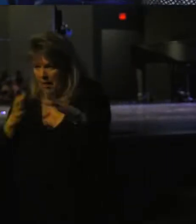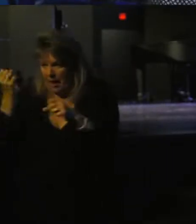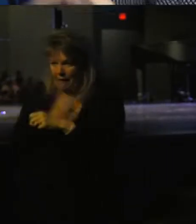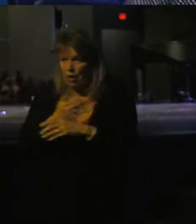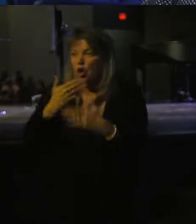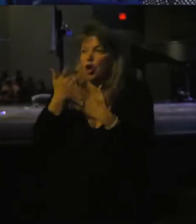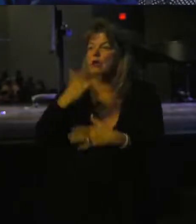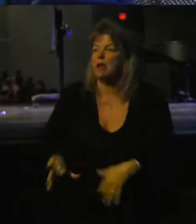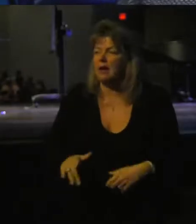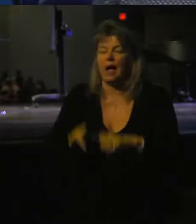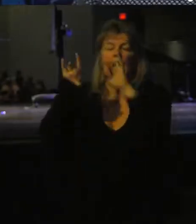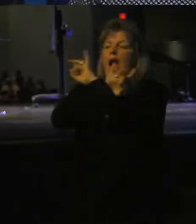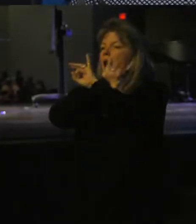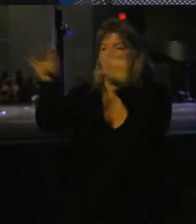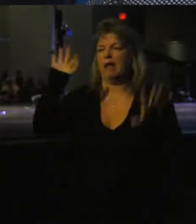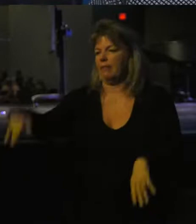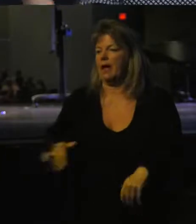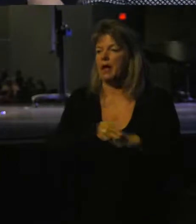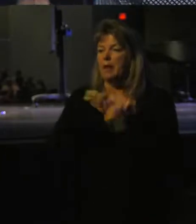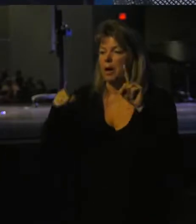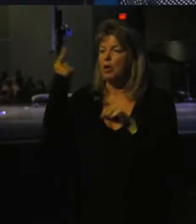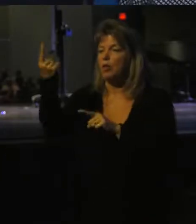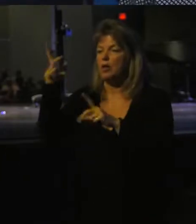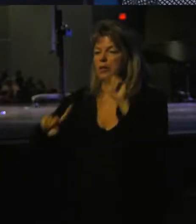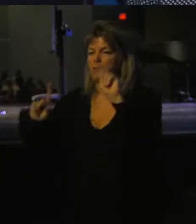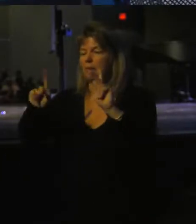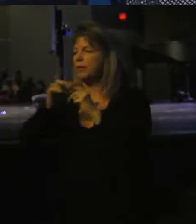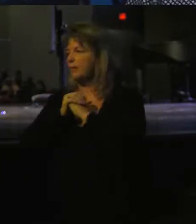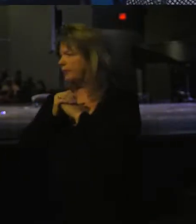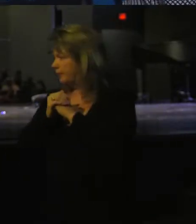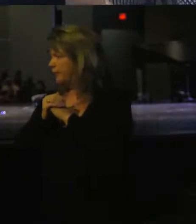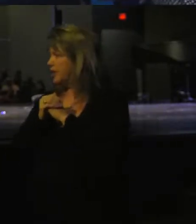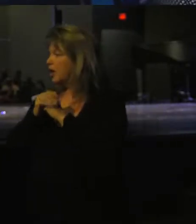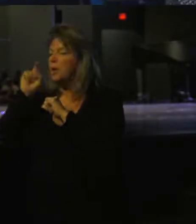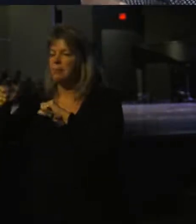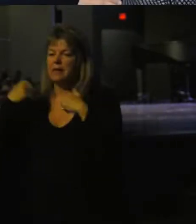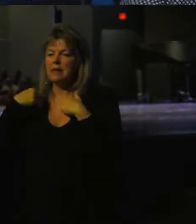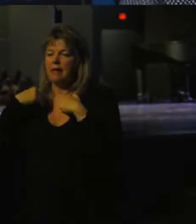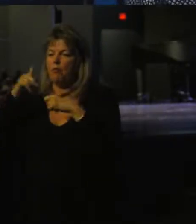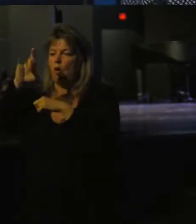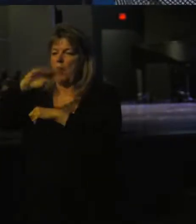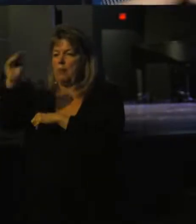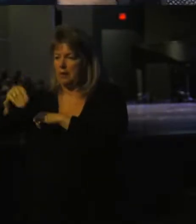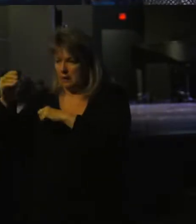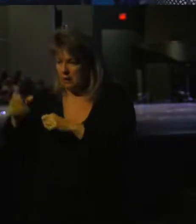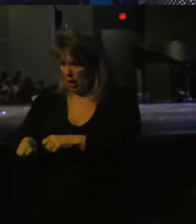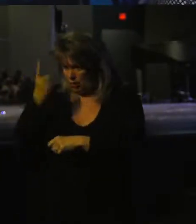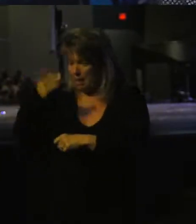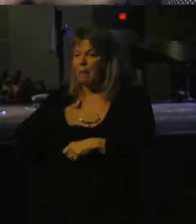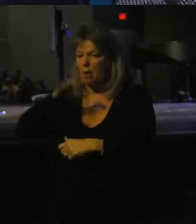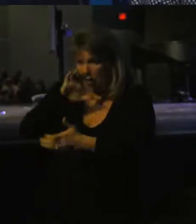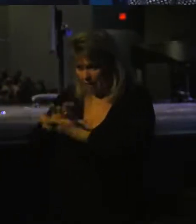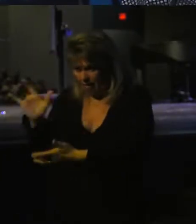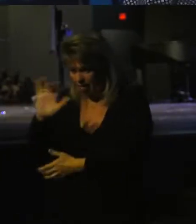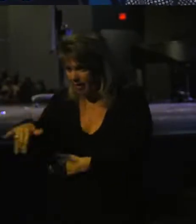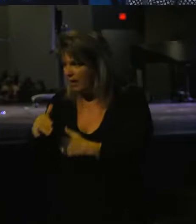Good luck for you, I hate those. But you're one of those people. You've got to have a complete understanding. My wife's one of those.